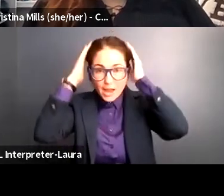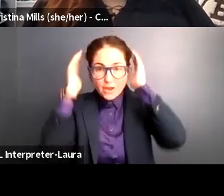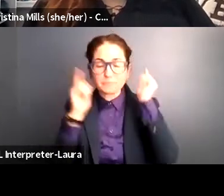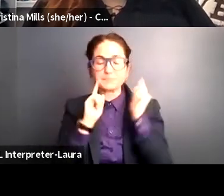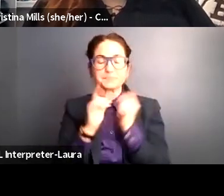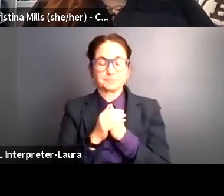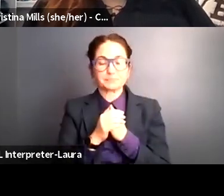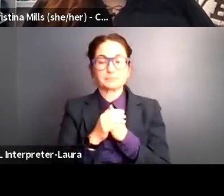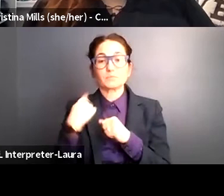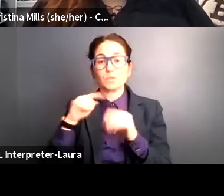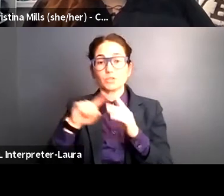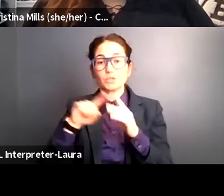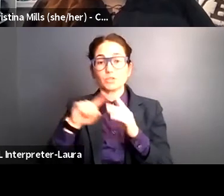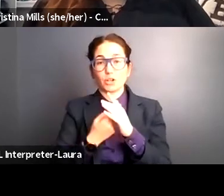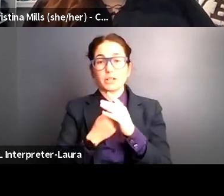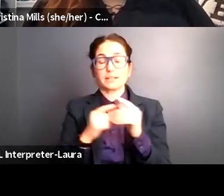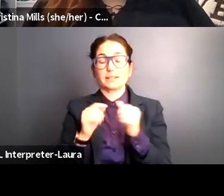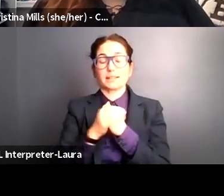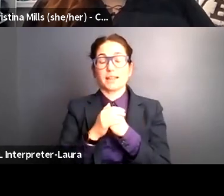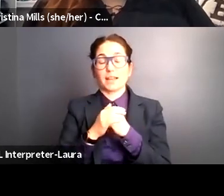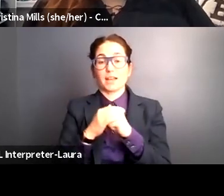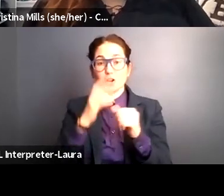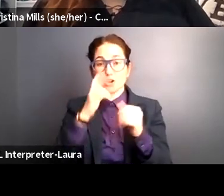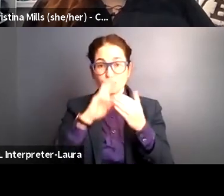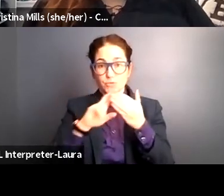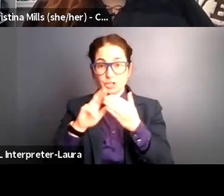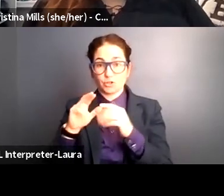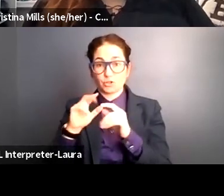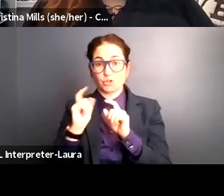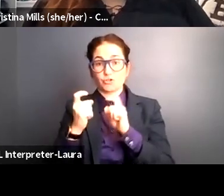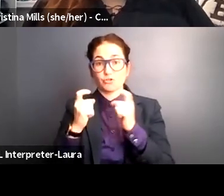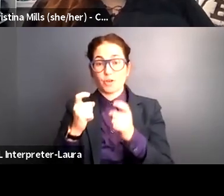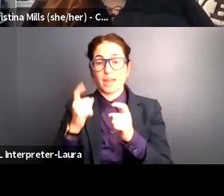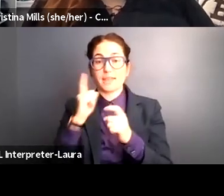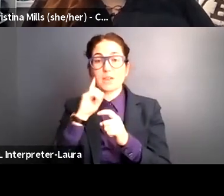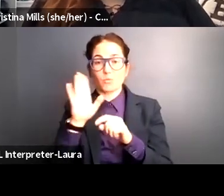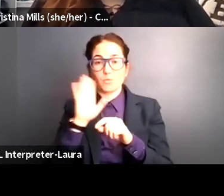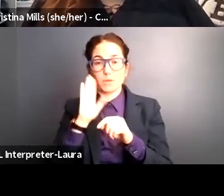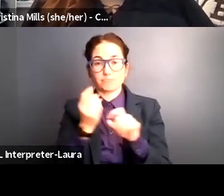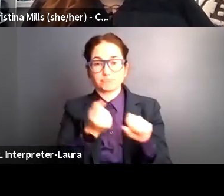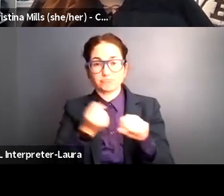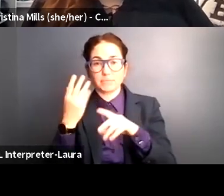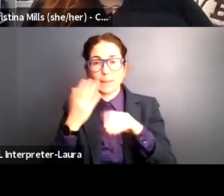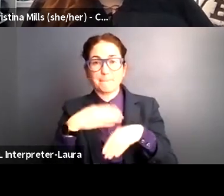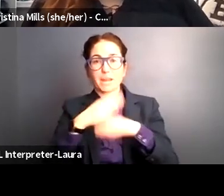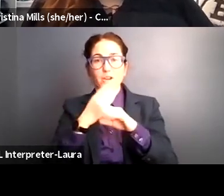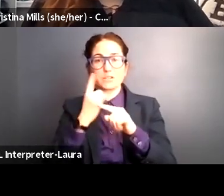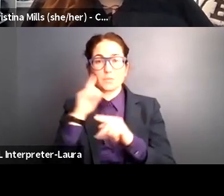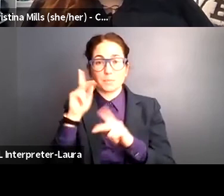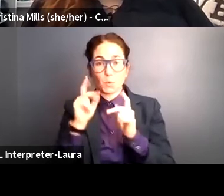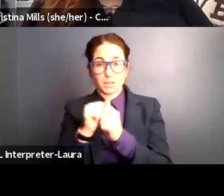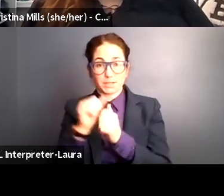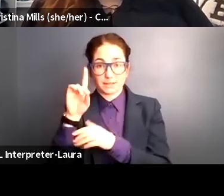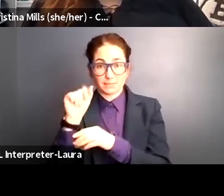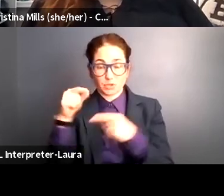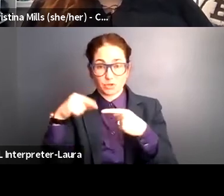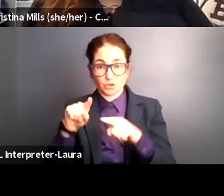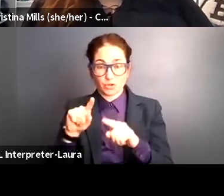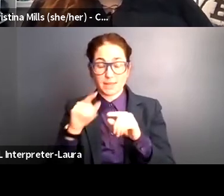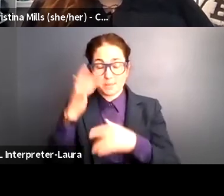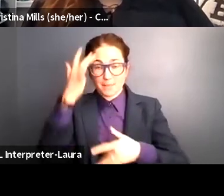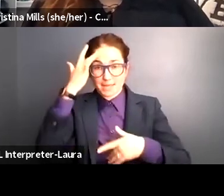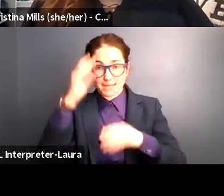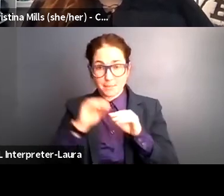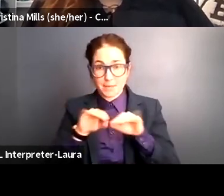launched a research sprint to uncover barriers that exist for people with disabilities during the pandemic. Through